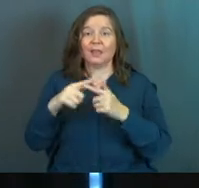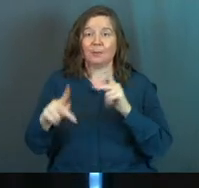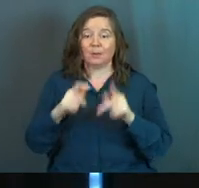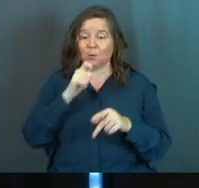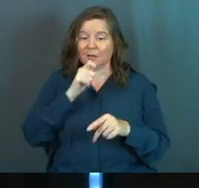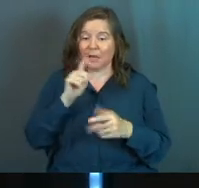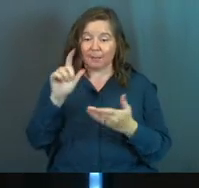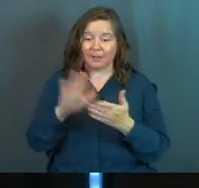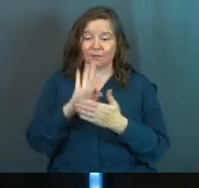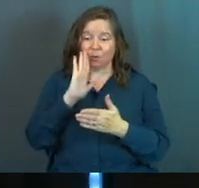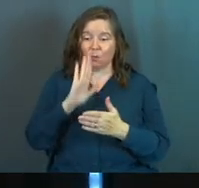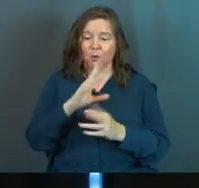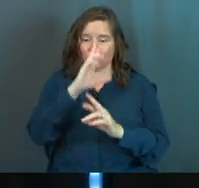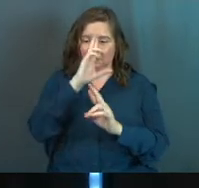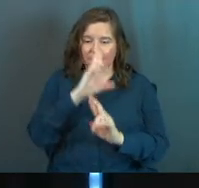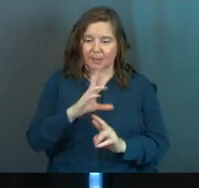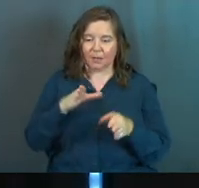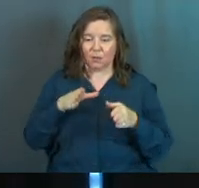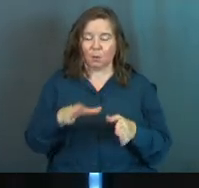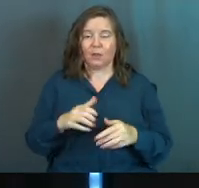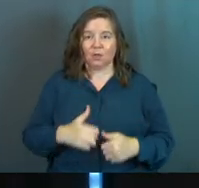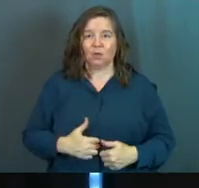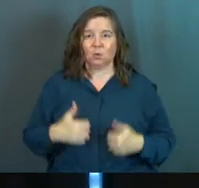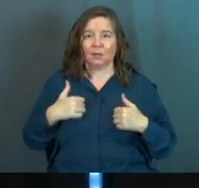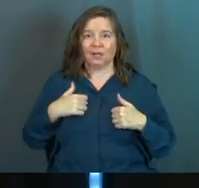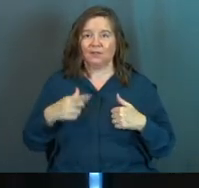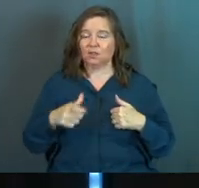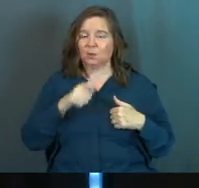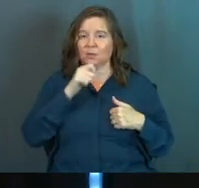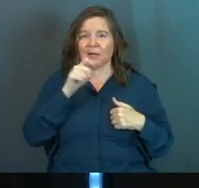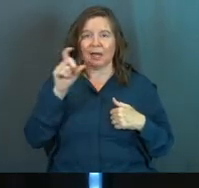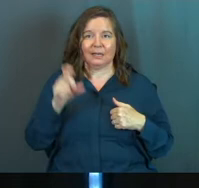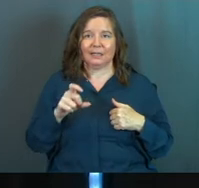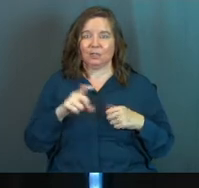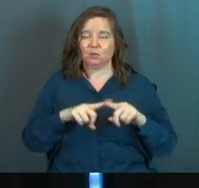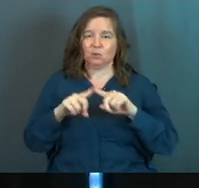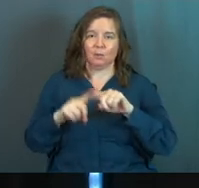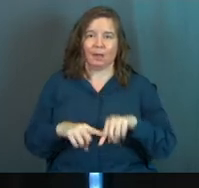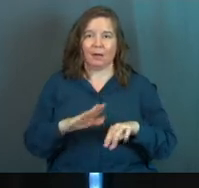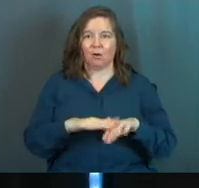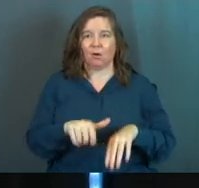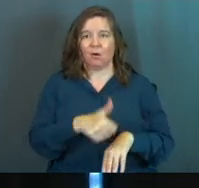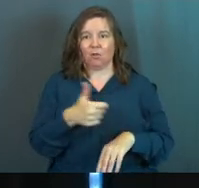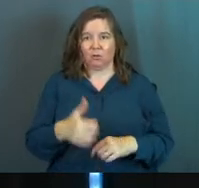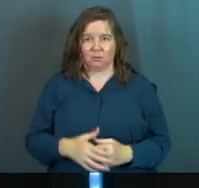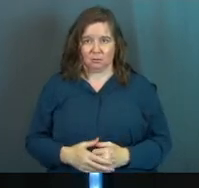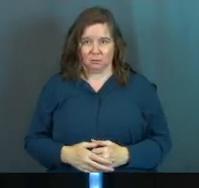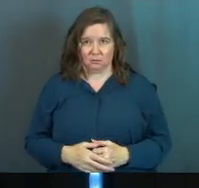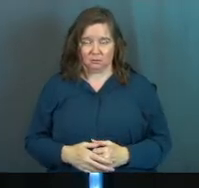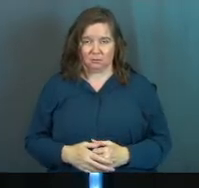people who are not believers will respect the way that you live, and you will not need to depend on others.